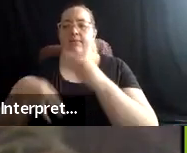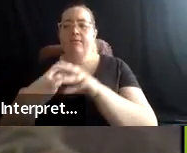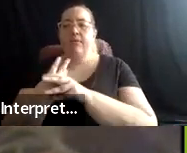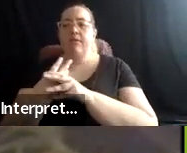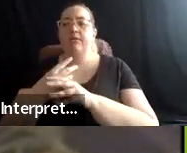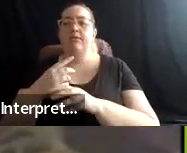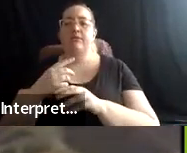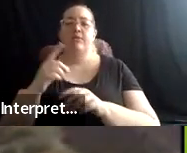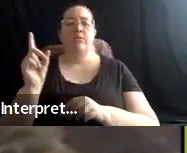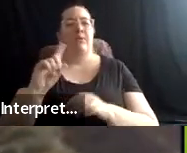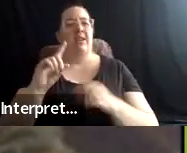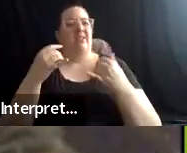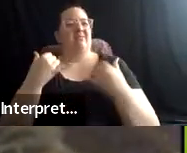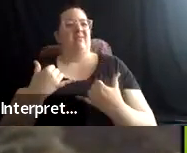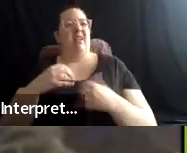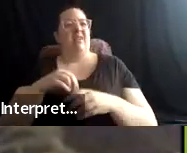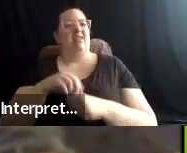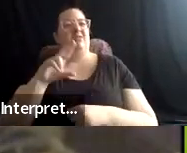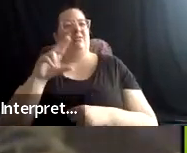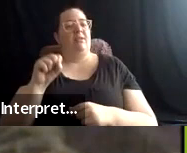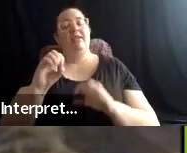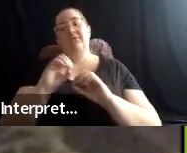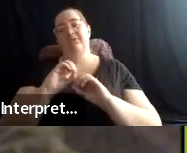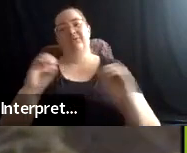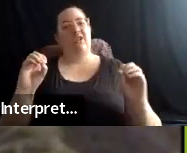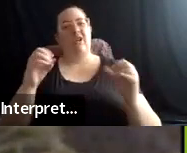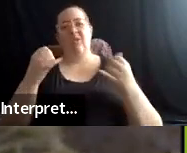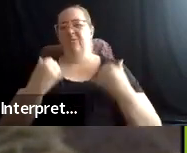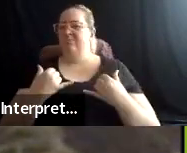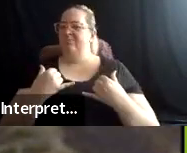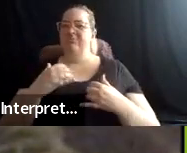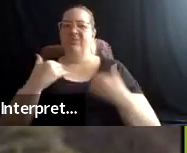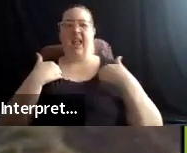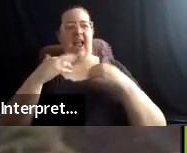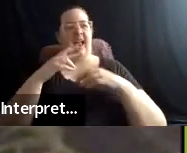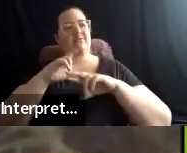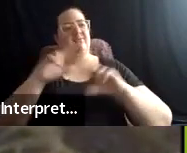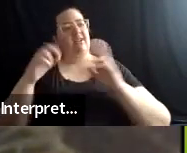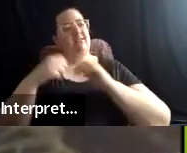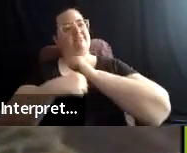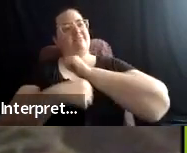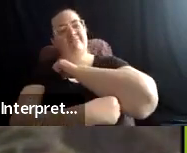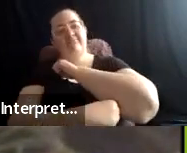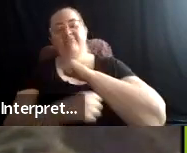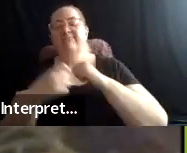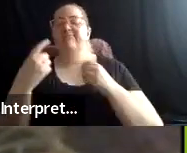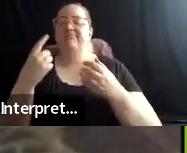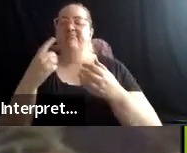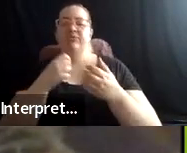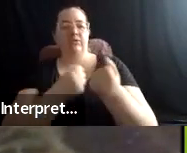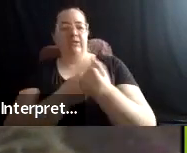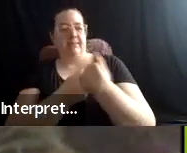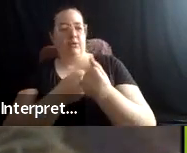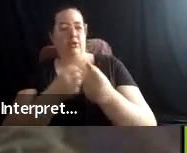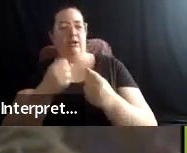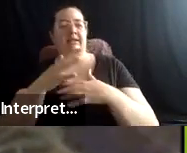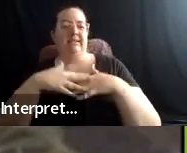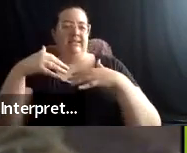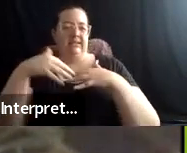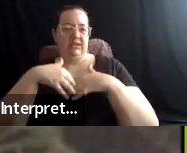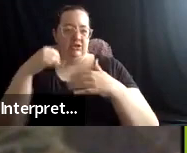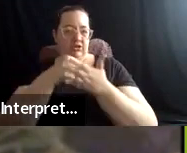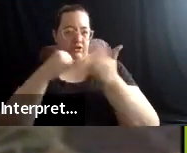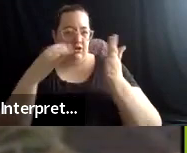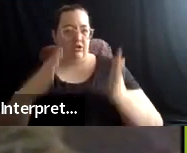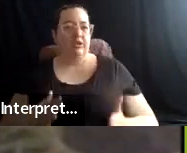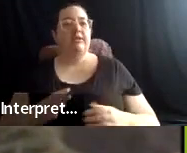infrastructure for development. convening, convening, researching, commissioning, and international touring in support of indigenous artists, nor government or